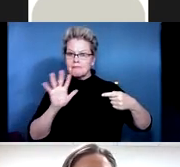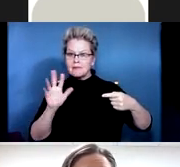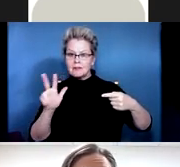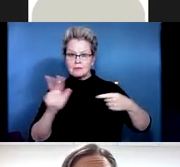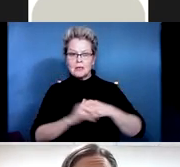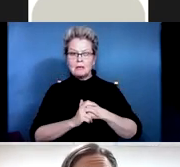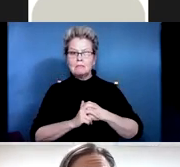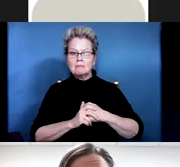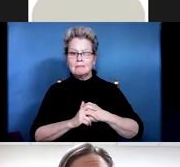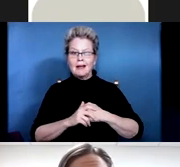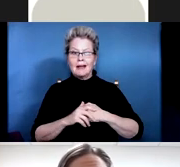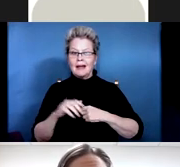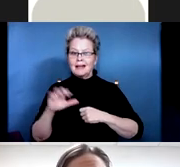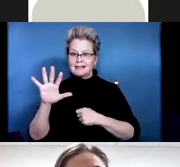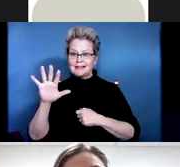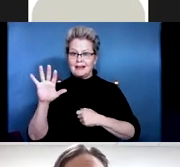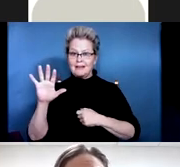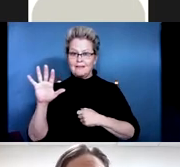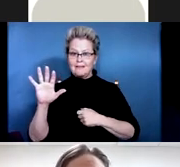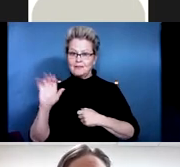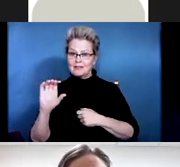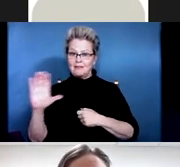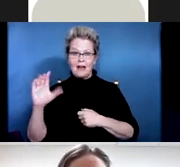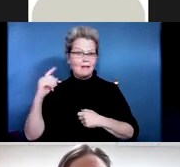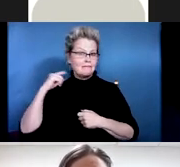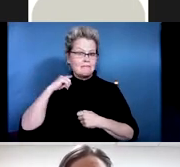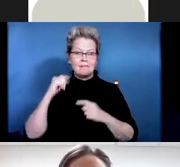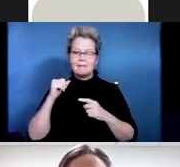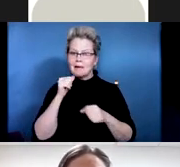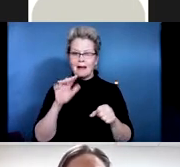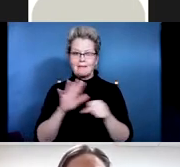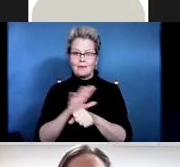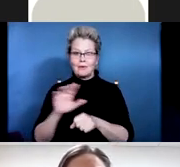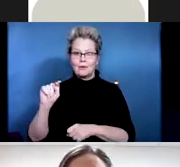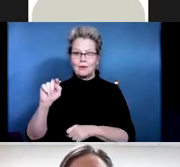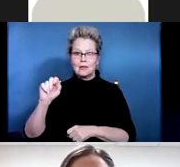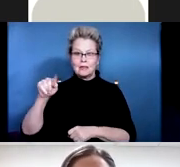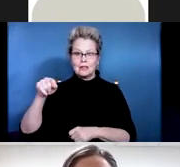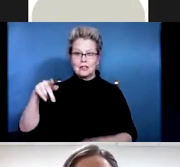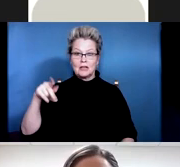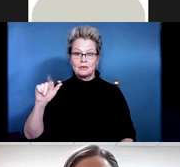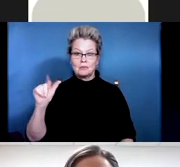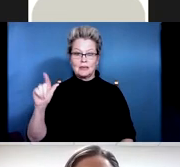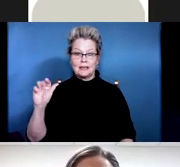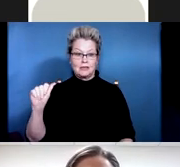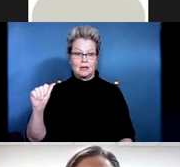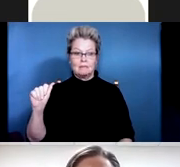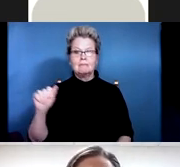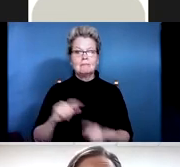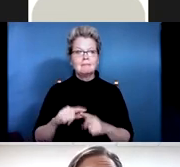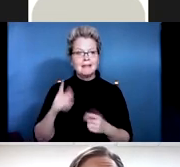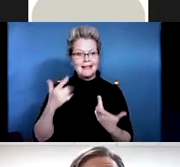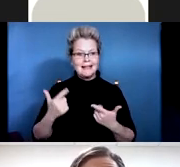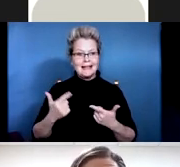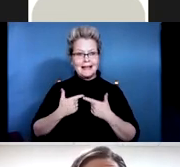level C, which is an incomplete tetraplegia. And he was with his wife and his son, um,